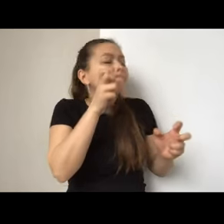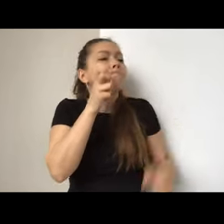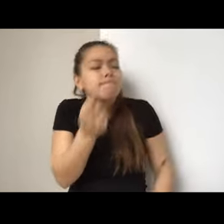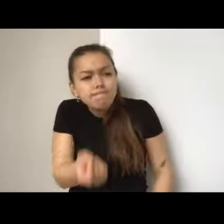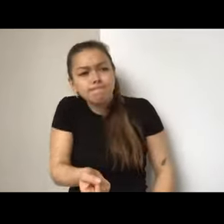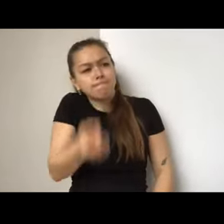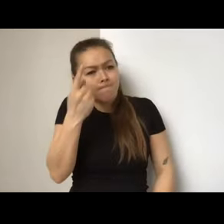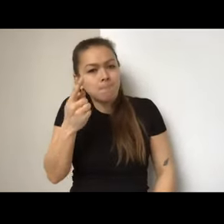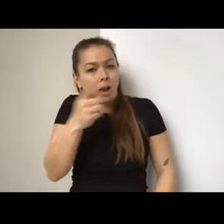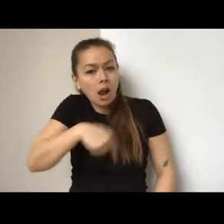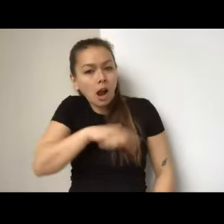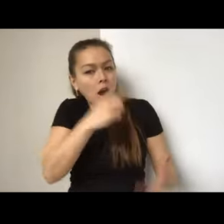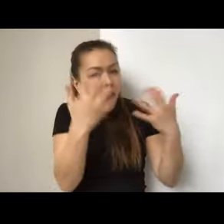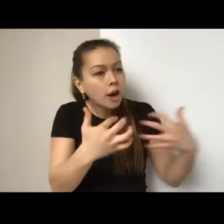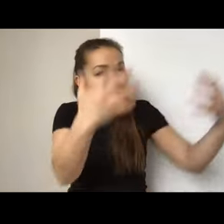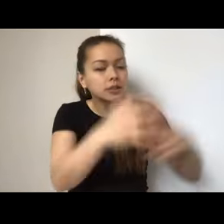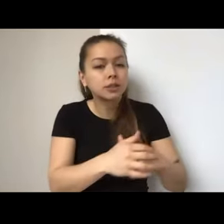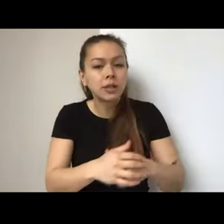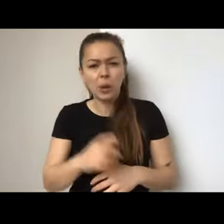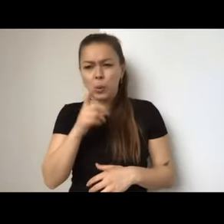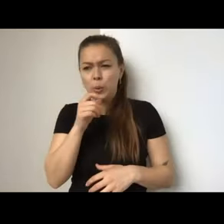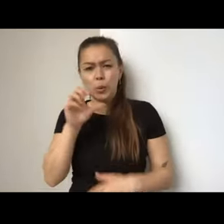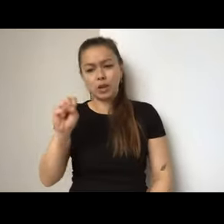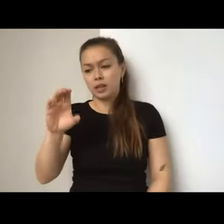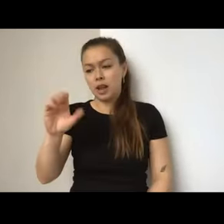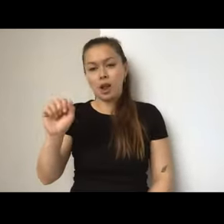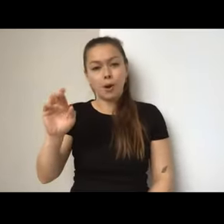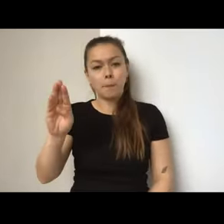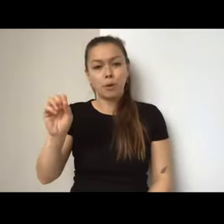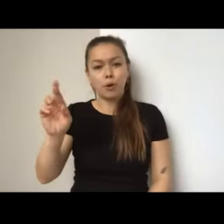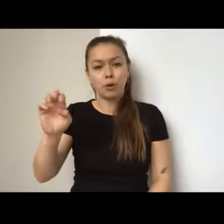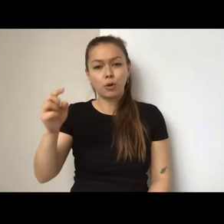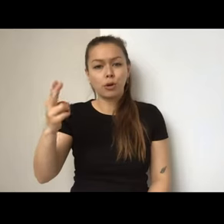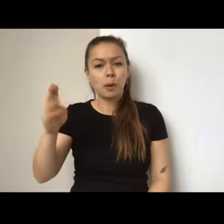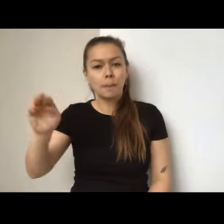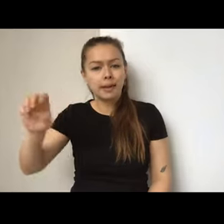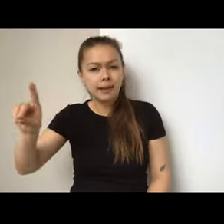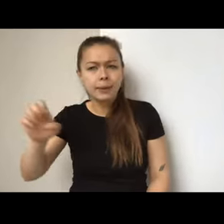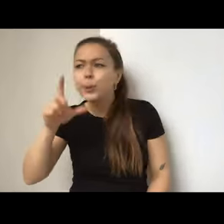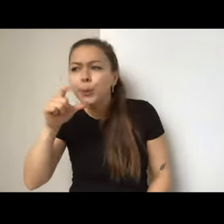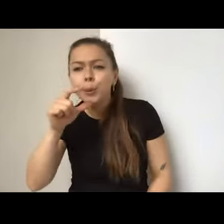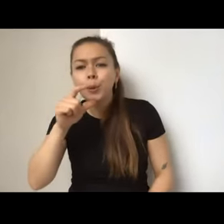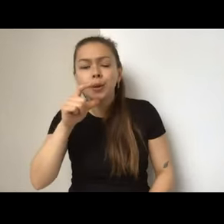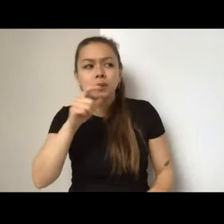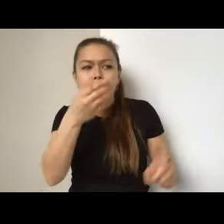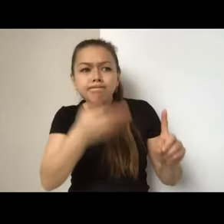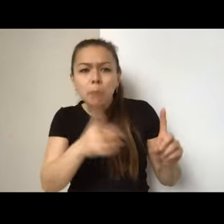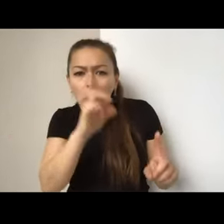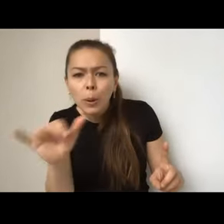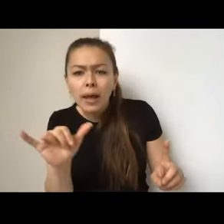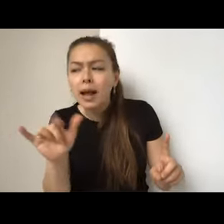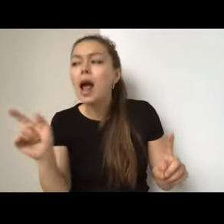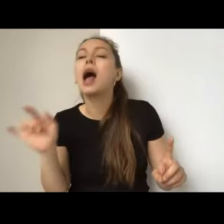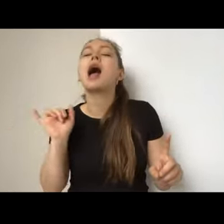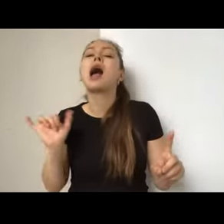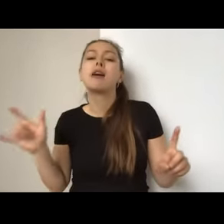is, uh, who really looks at it. I think, I believe that's what kind of really helped out the direction. Um, so when they went through, uh, the